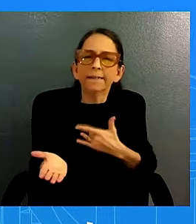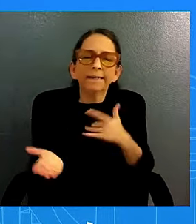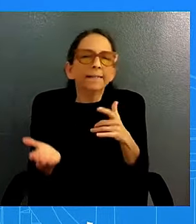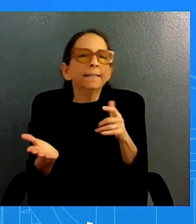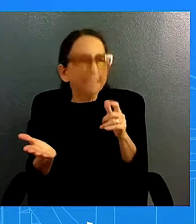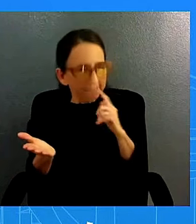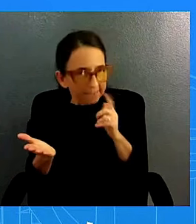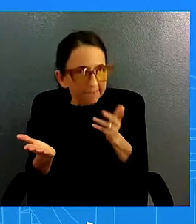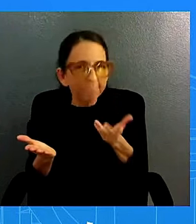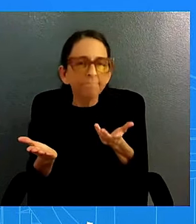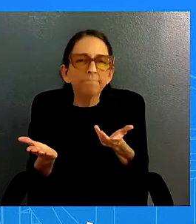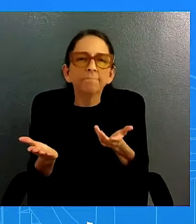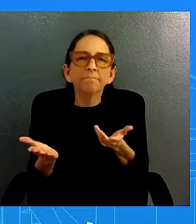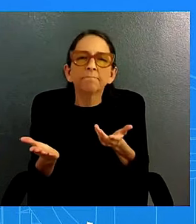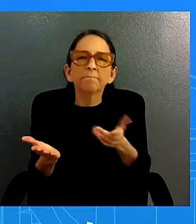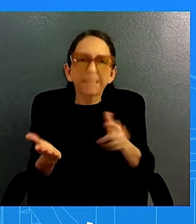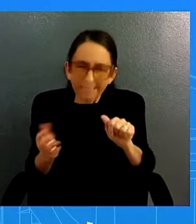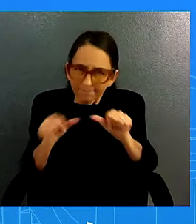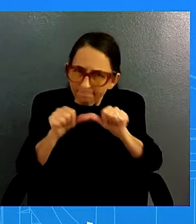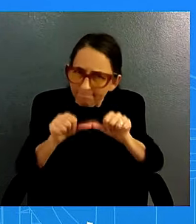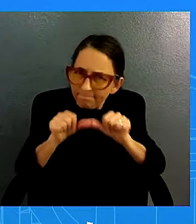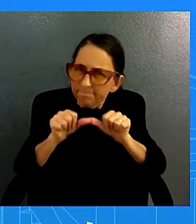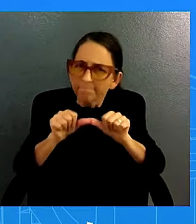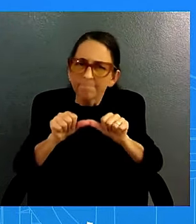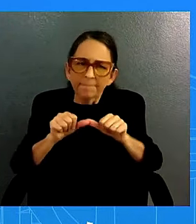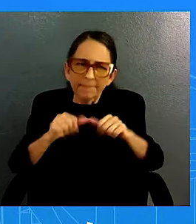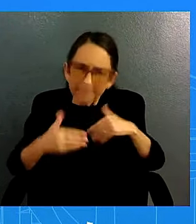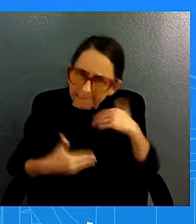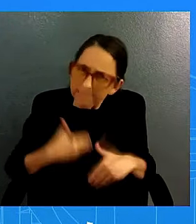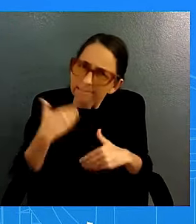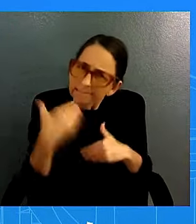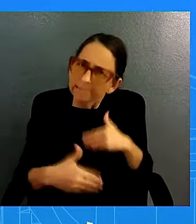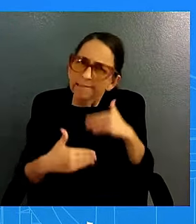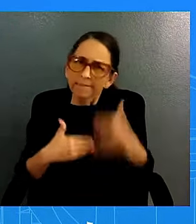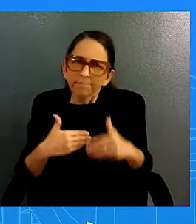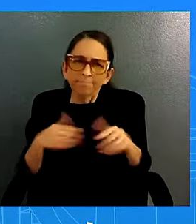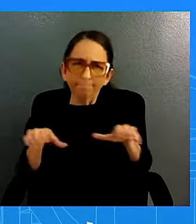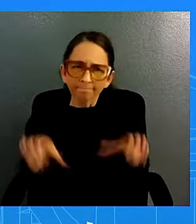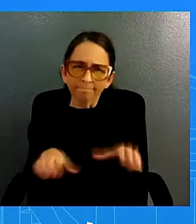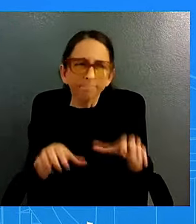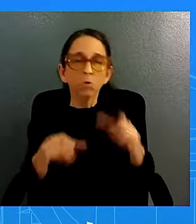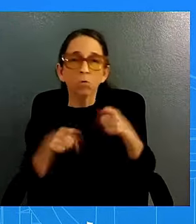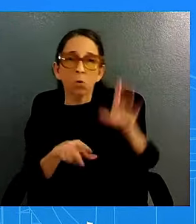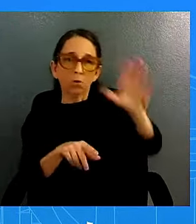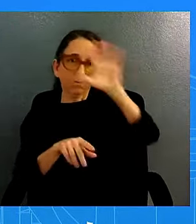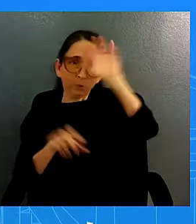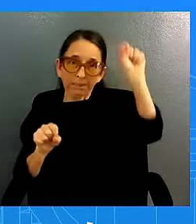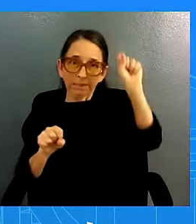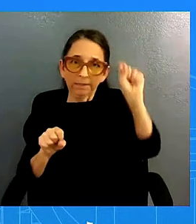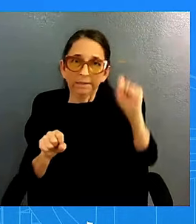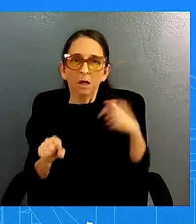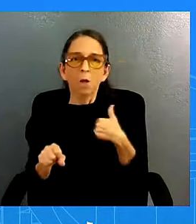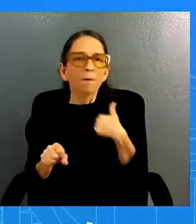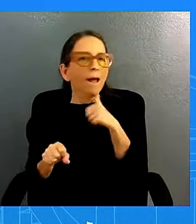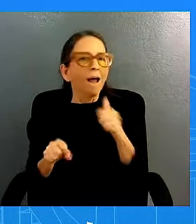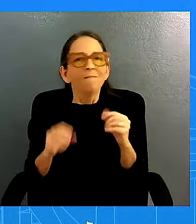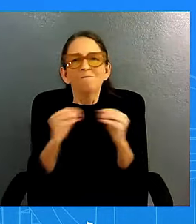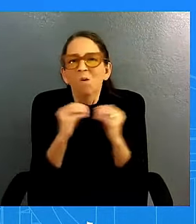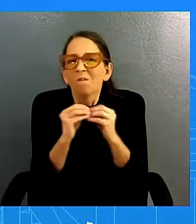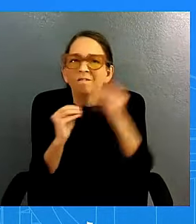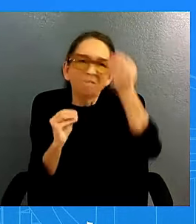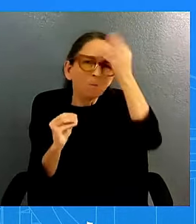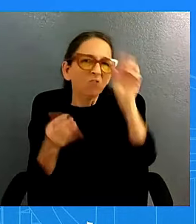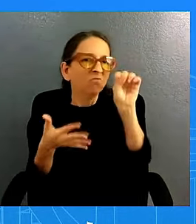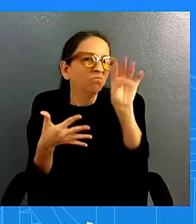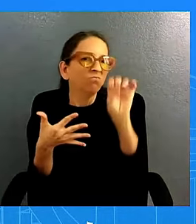step forwards uh in under his administration uh and so don't have anything to say to that particular study would have to talk